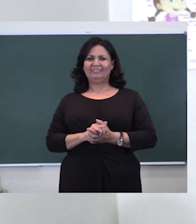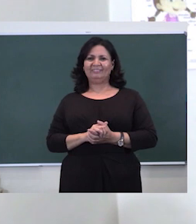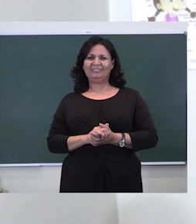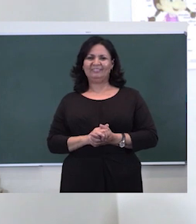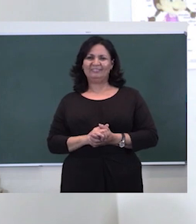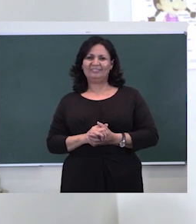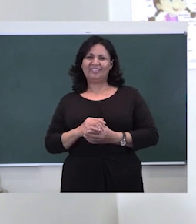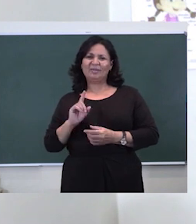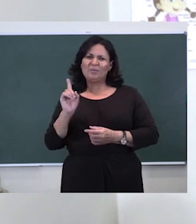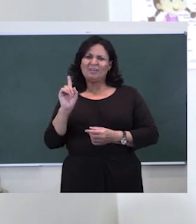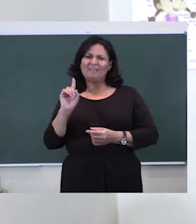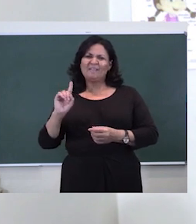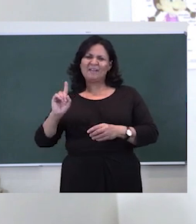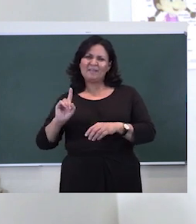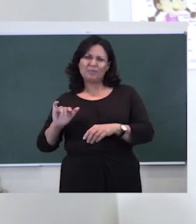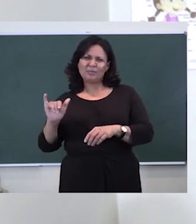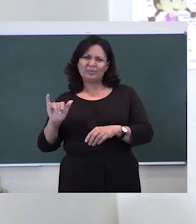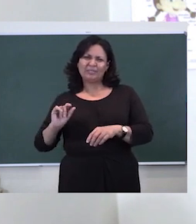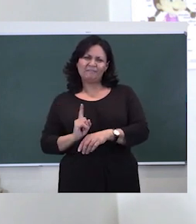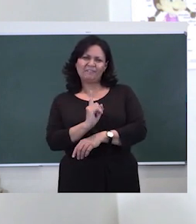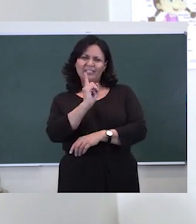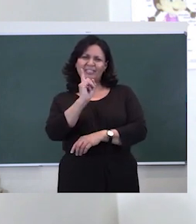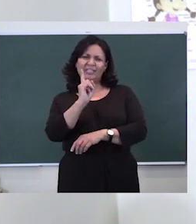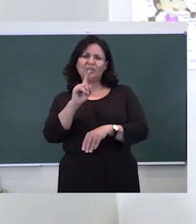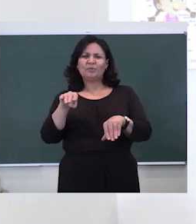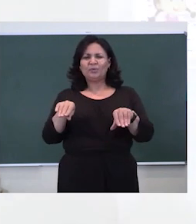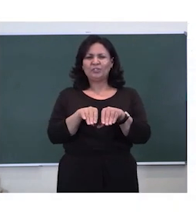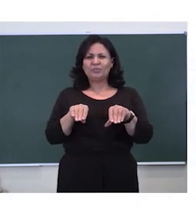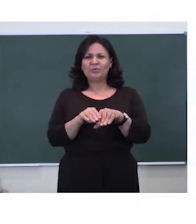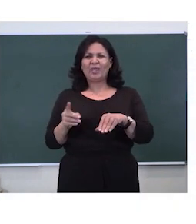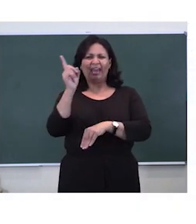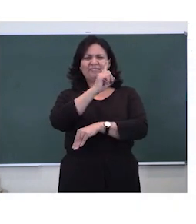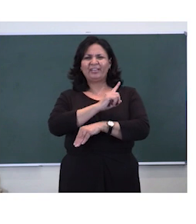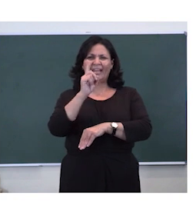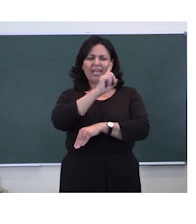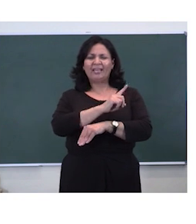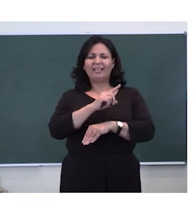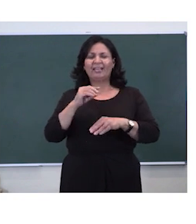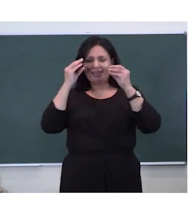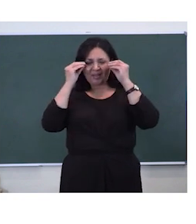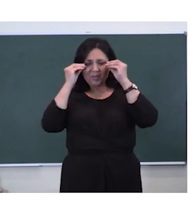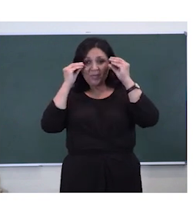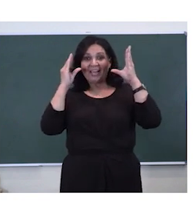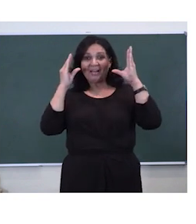is the first thing that we do every day? We wake up in the morning. So I would